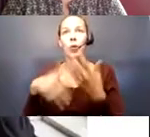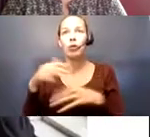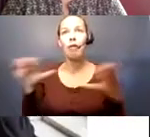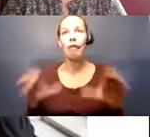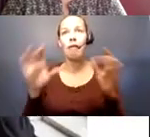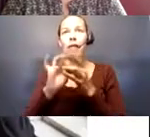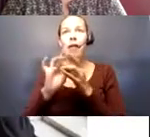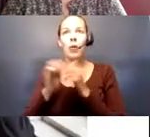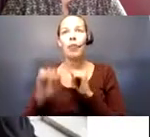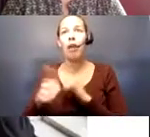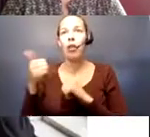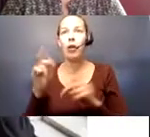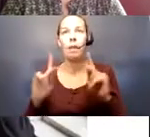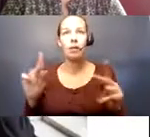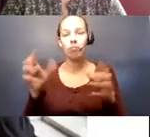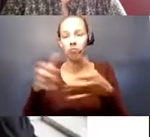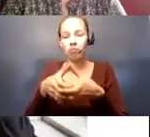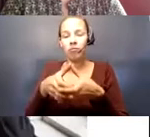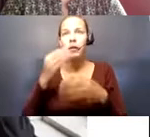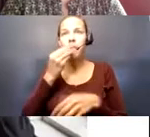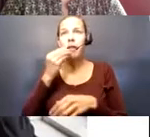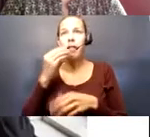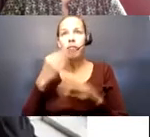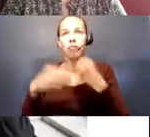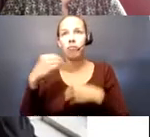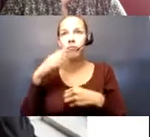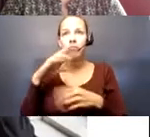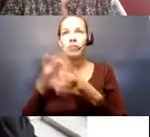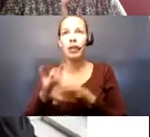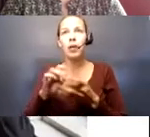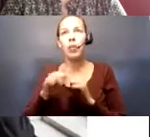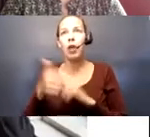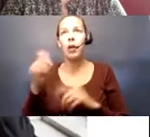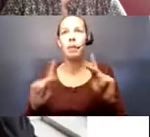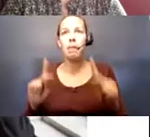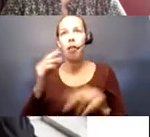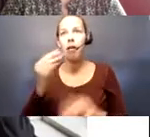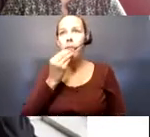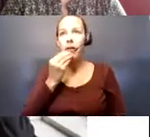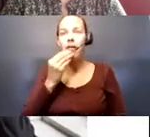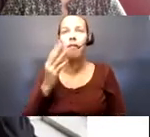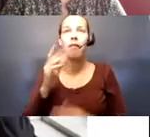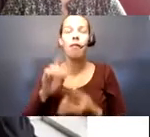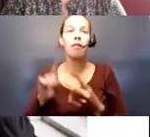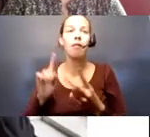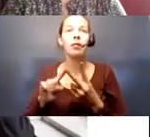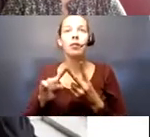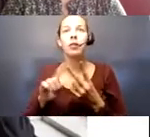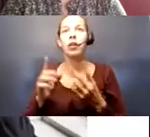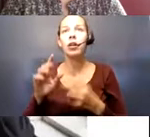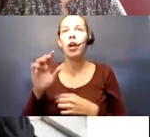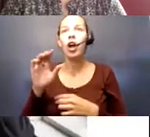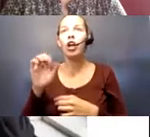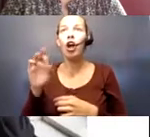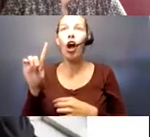with others. So, whether it's a congregate meal site that they're going and socially connecting with others at a meal. Whether it's having, you know, a card club